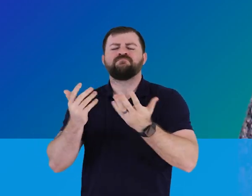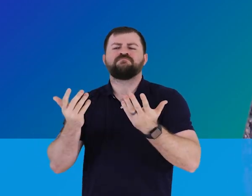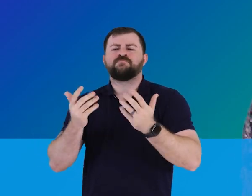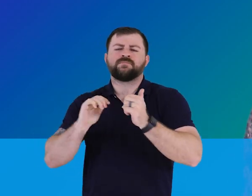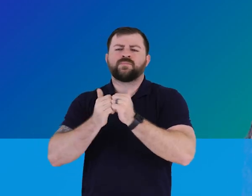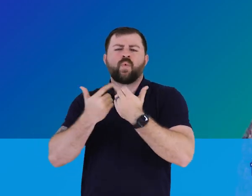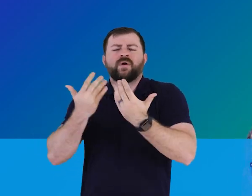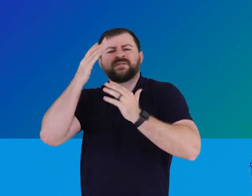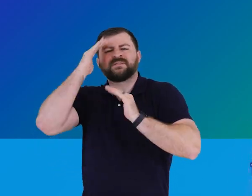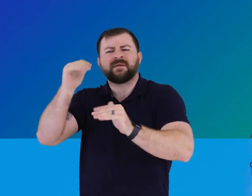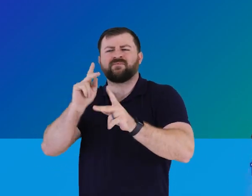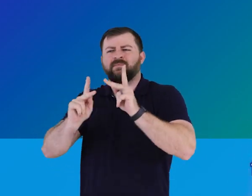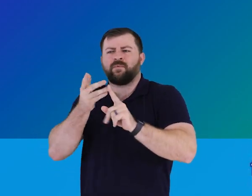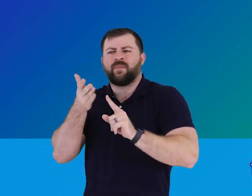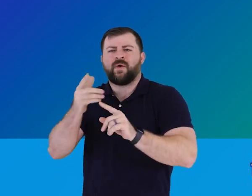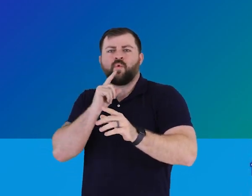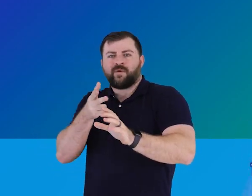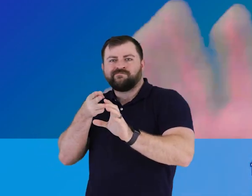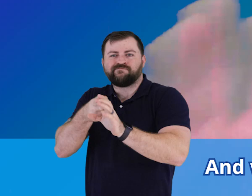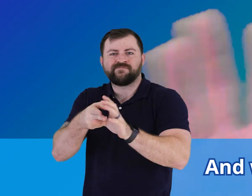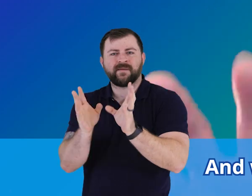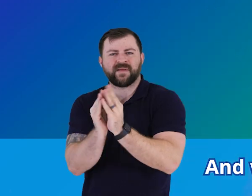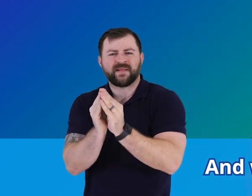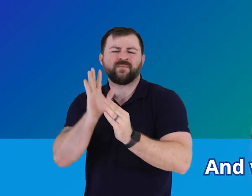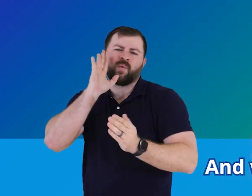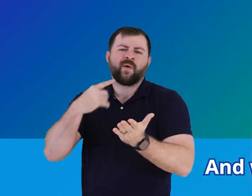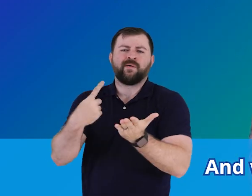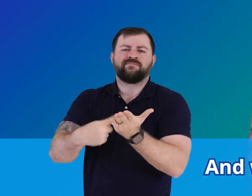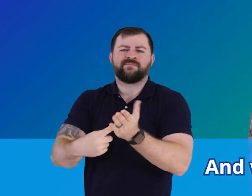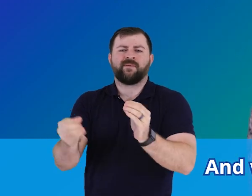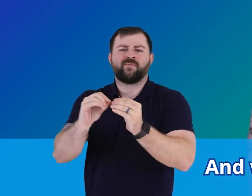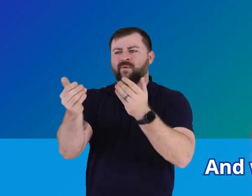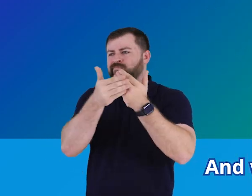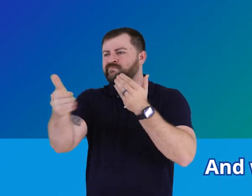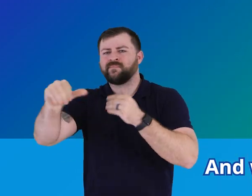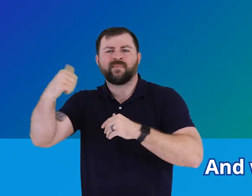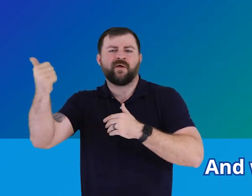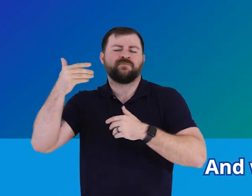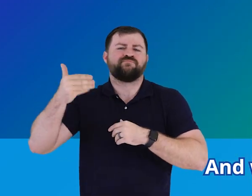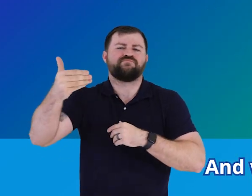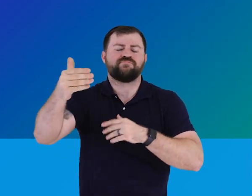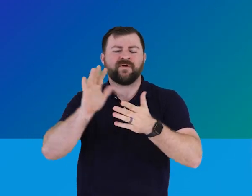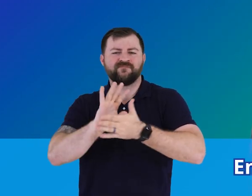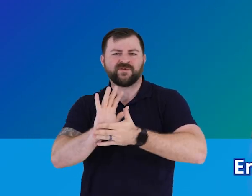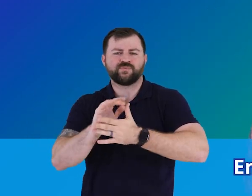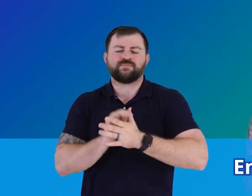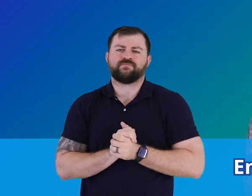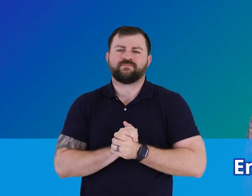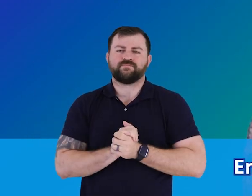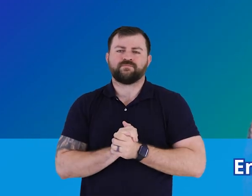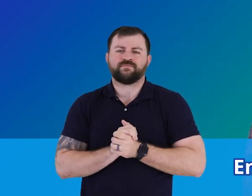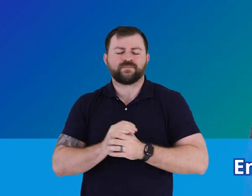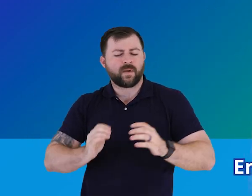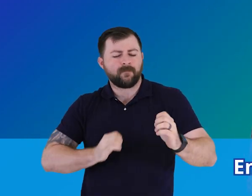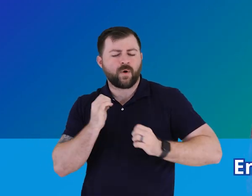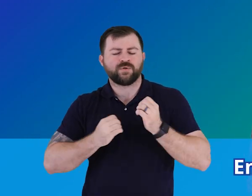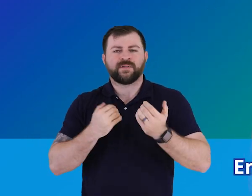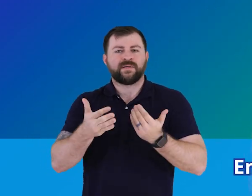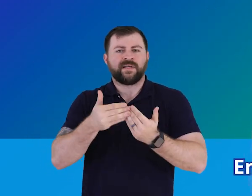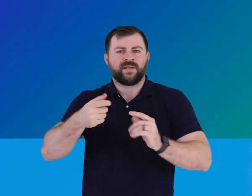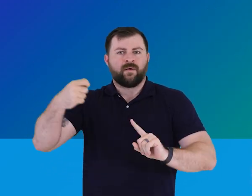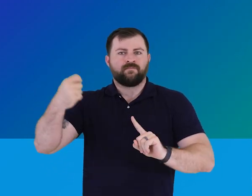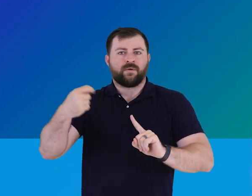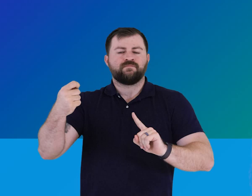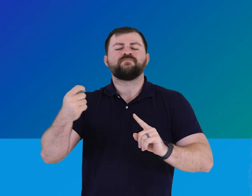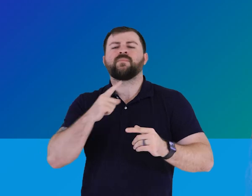And what's expected from attendees at meetings? And we'll cover these in future videos. Emotions can be easily